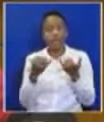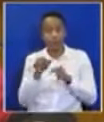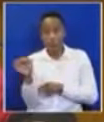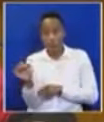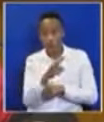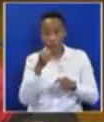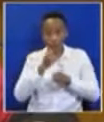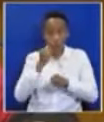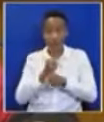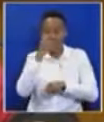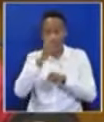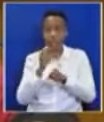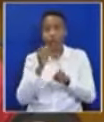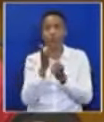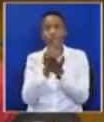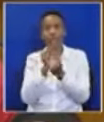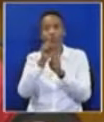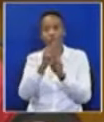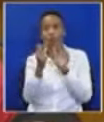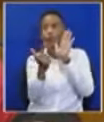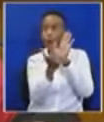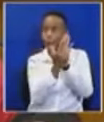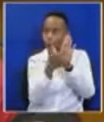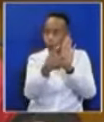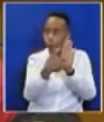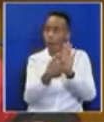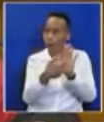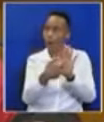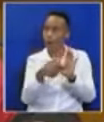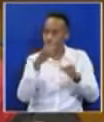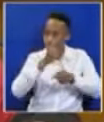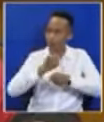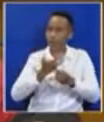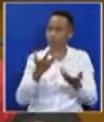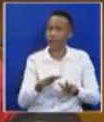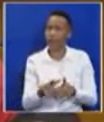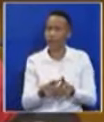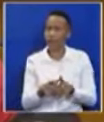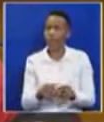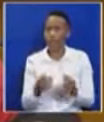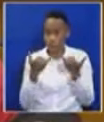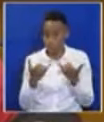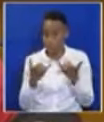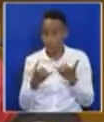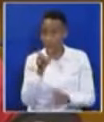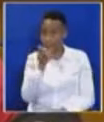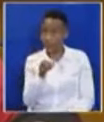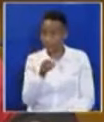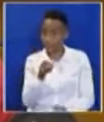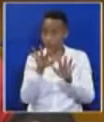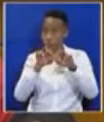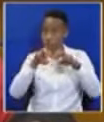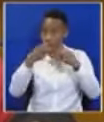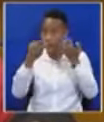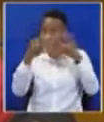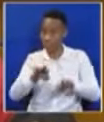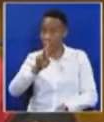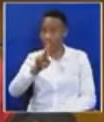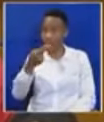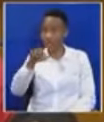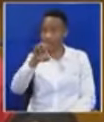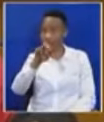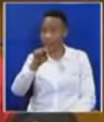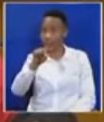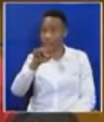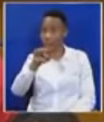enforcement agencies do their job and that today the person who raped Kanzani would be behind bars. But this